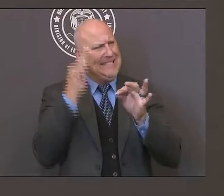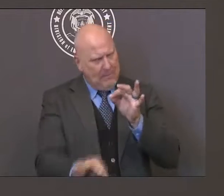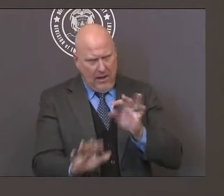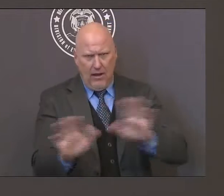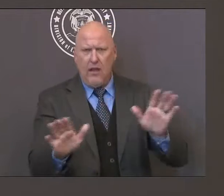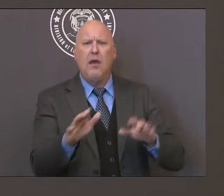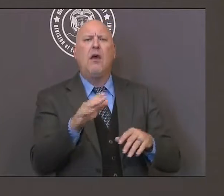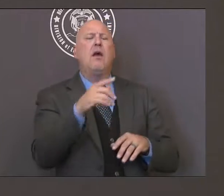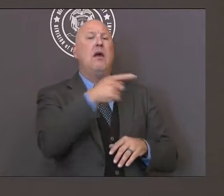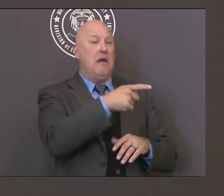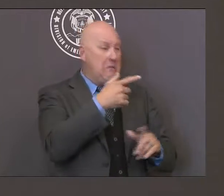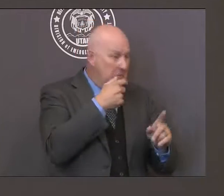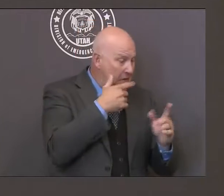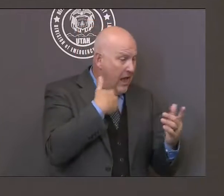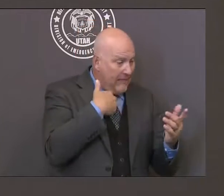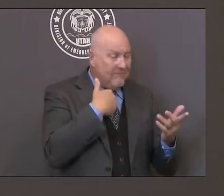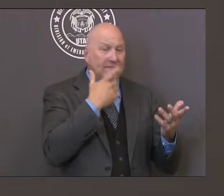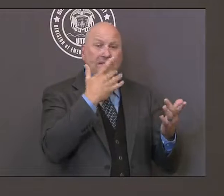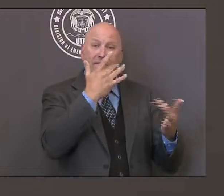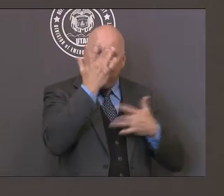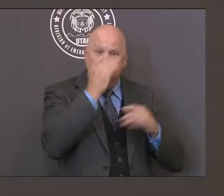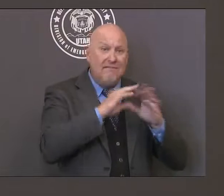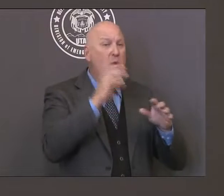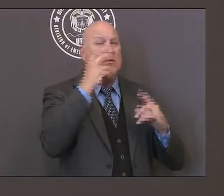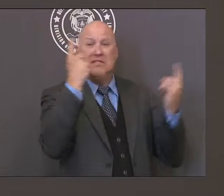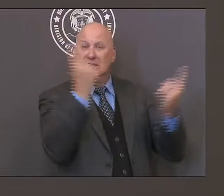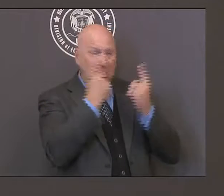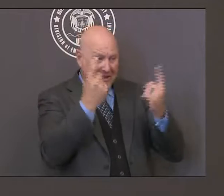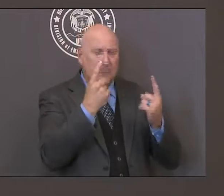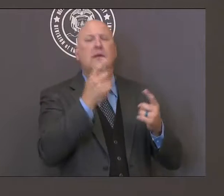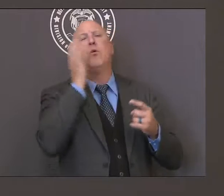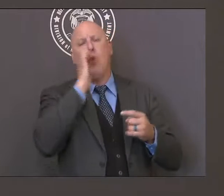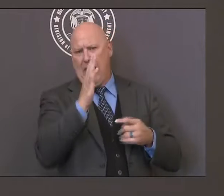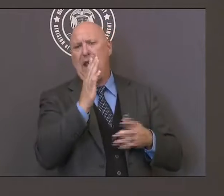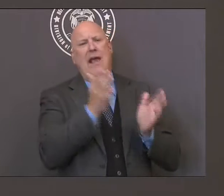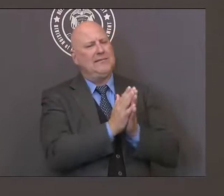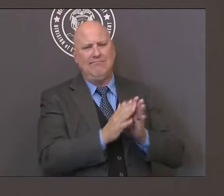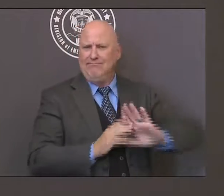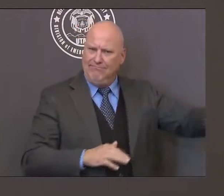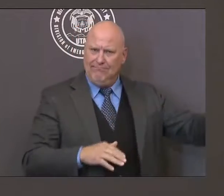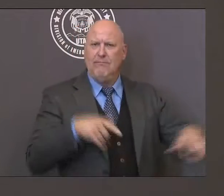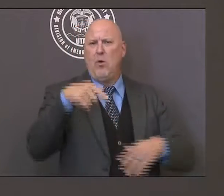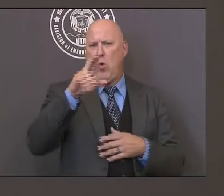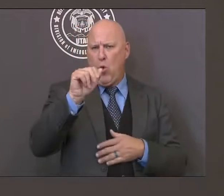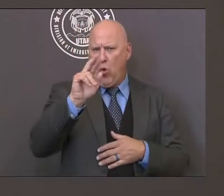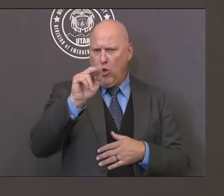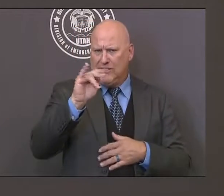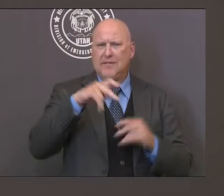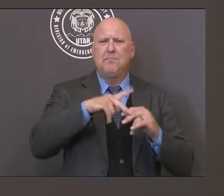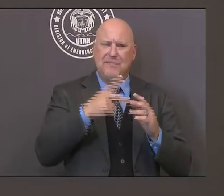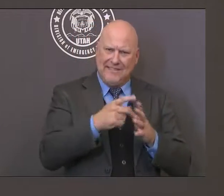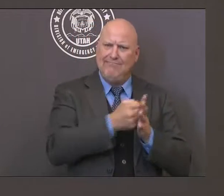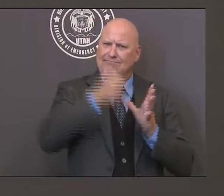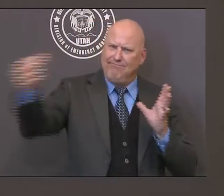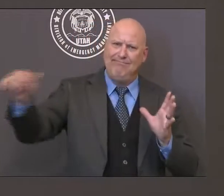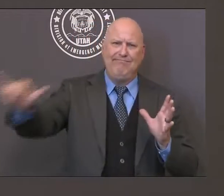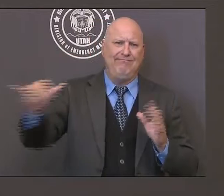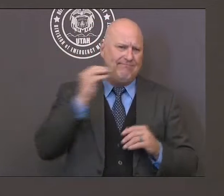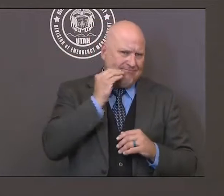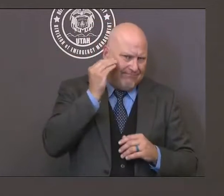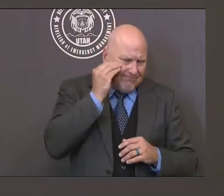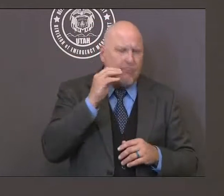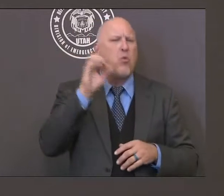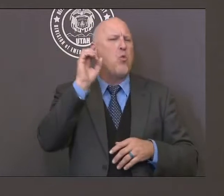that means they've been within six feet for 15 minutes or more of a confirmed case that person should spend their entire